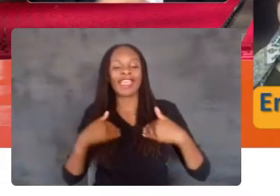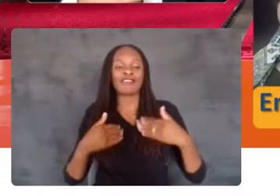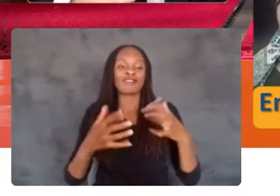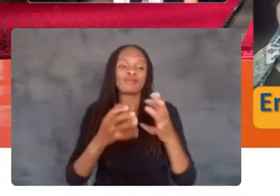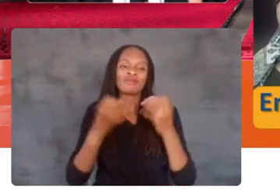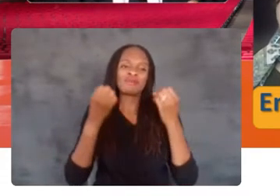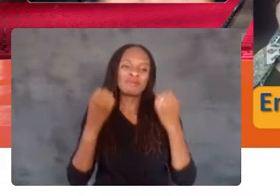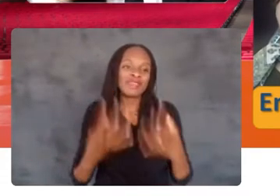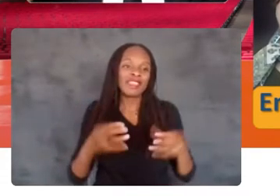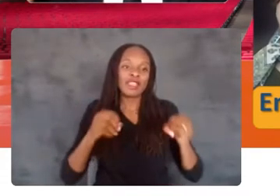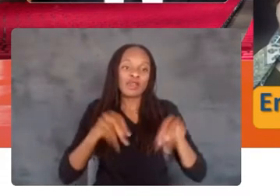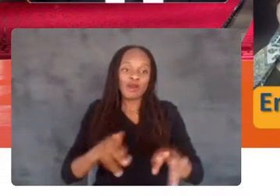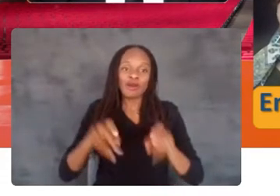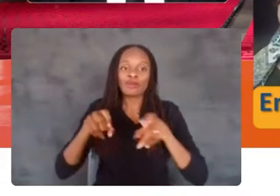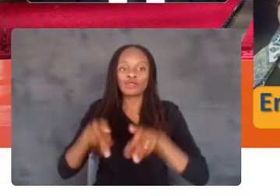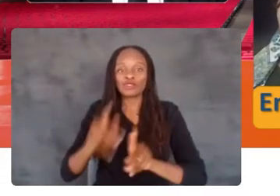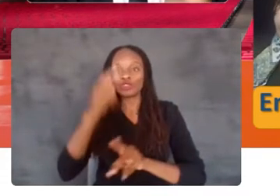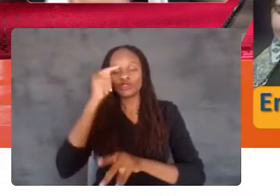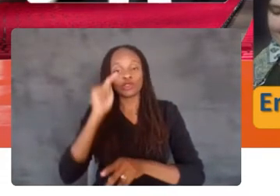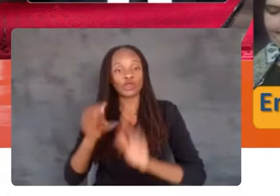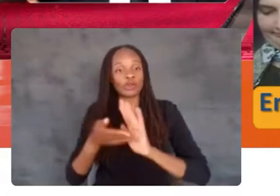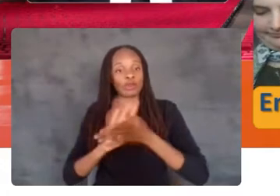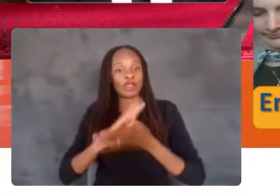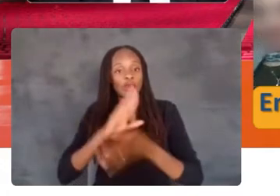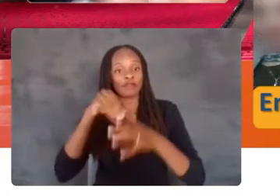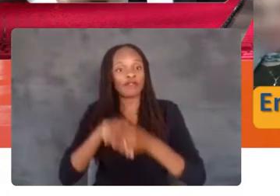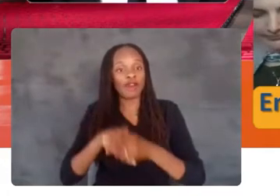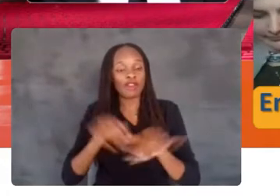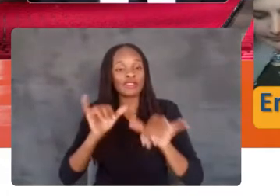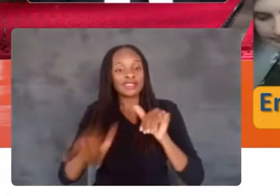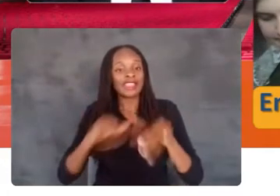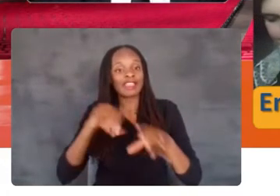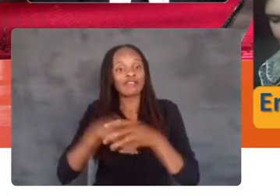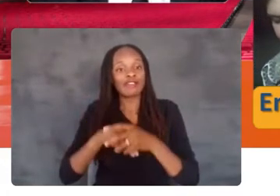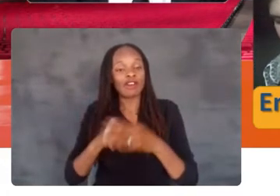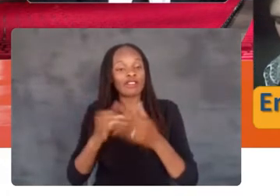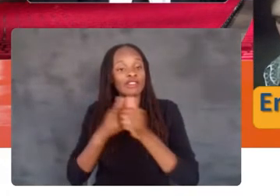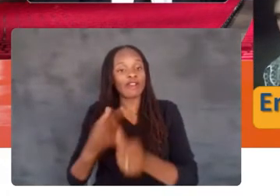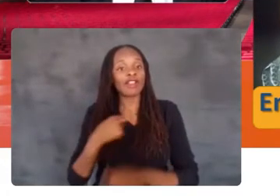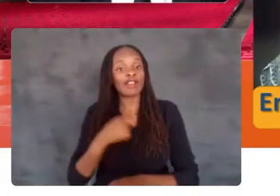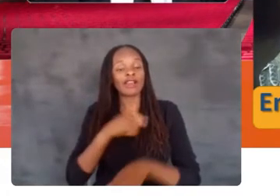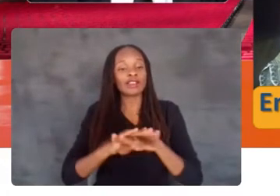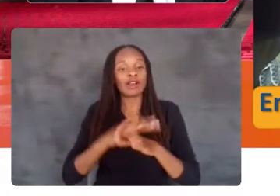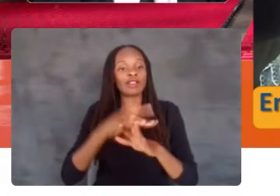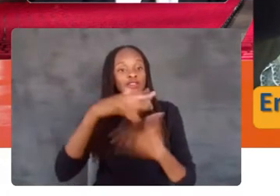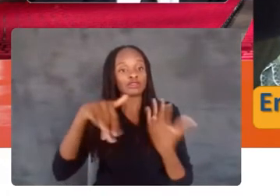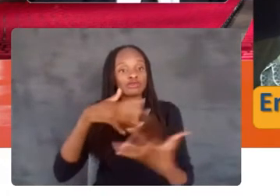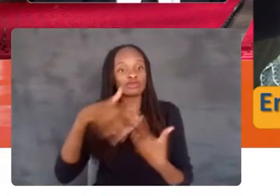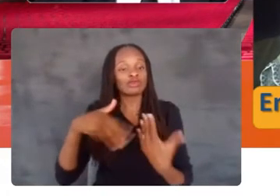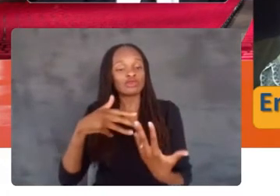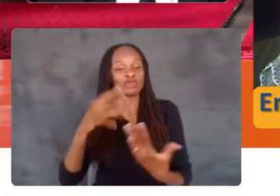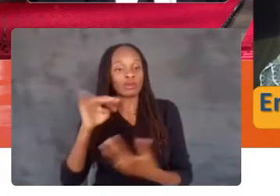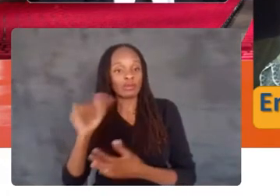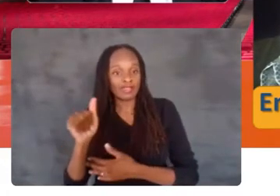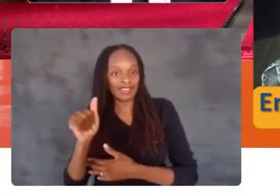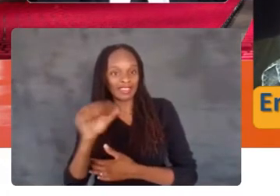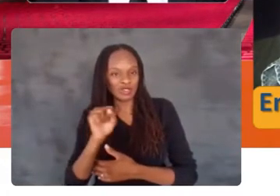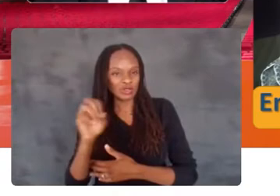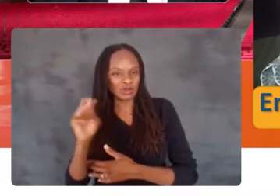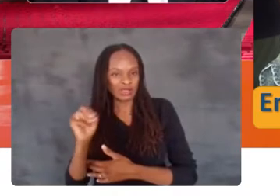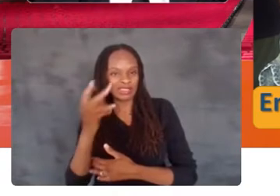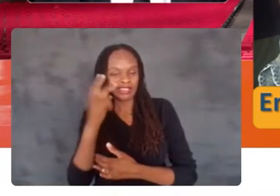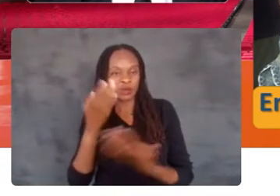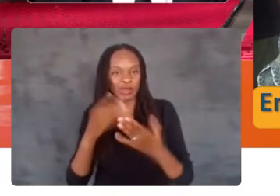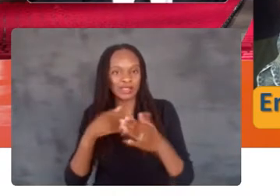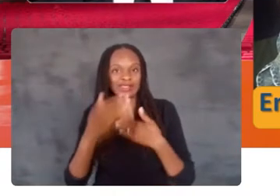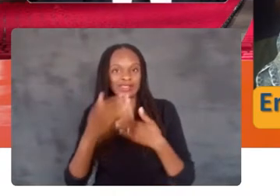for you to get involved and stay involved, following us on our social sites and seeing what's next. Real quick,